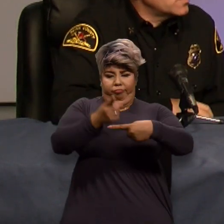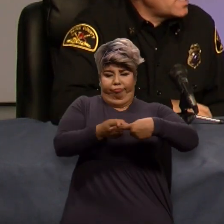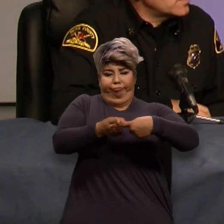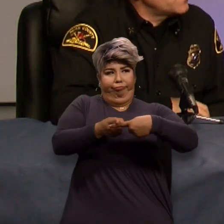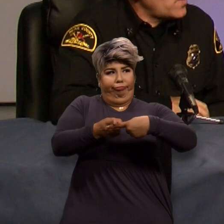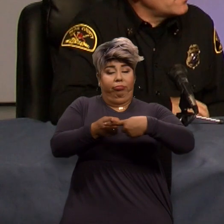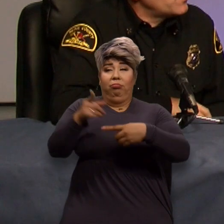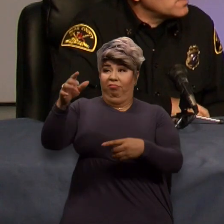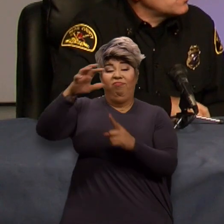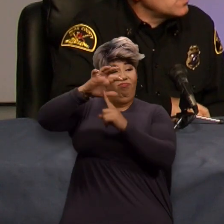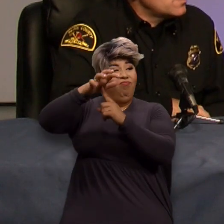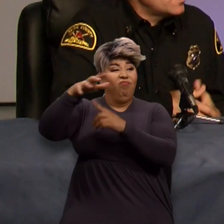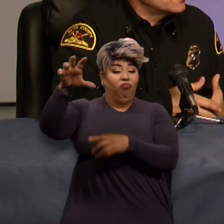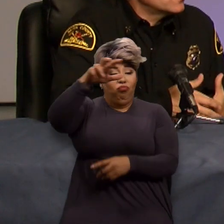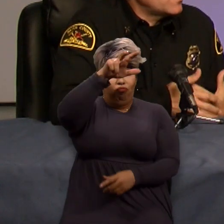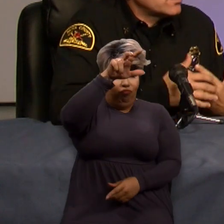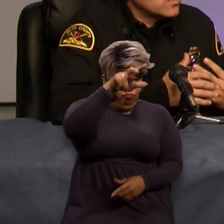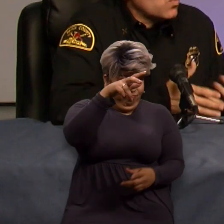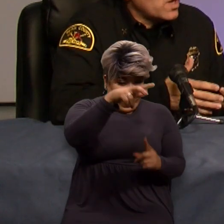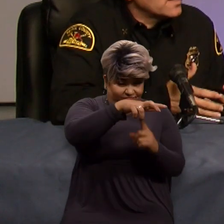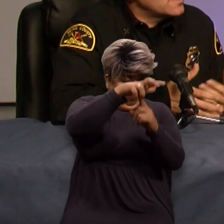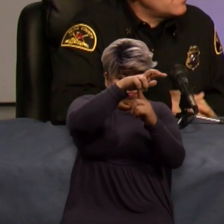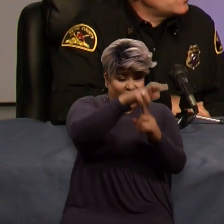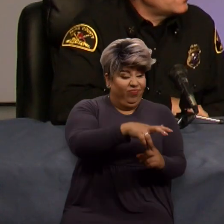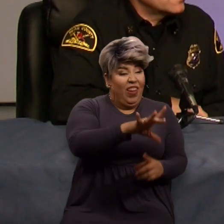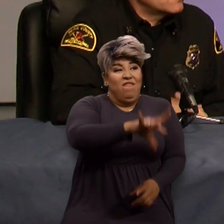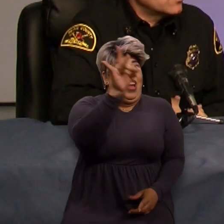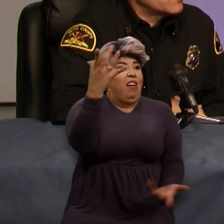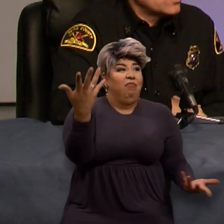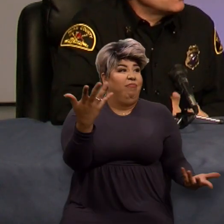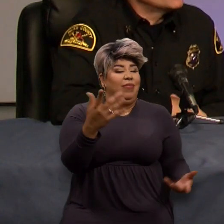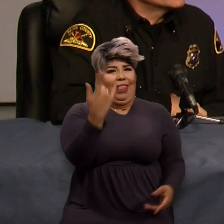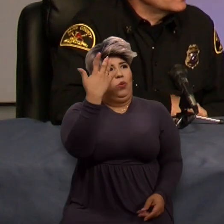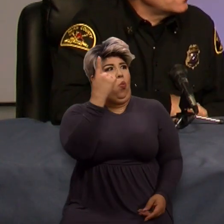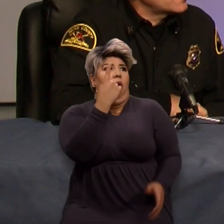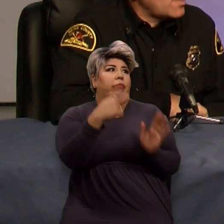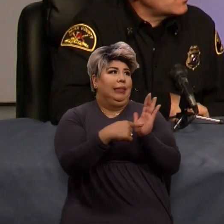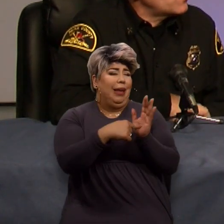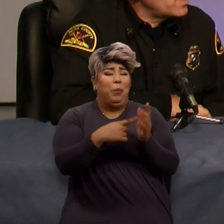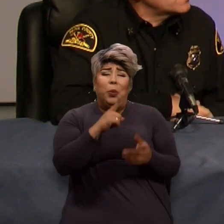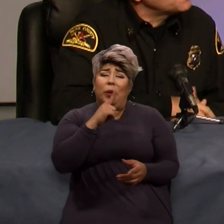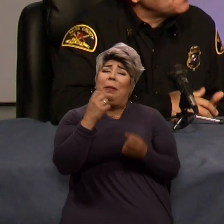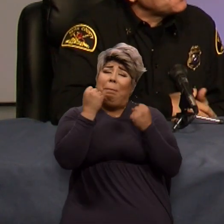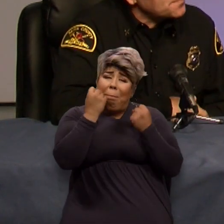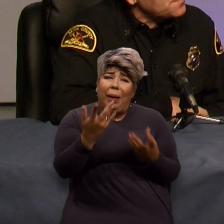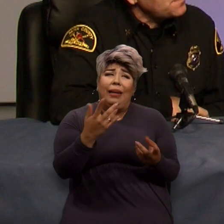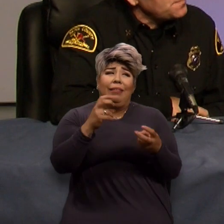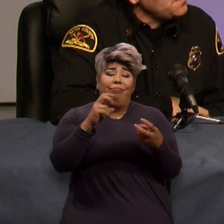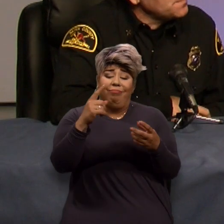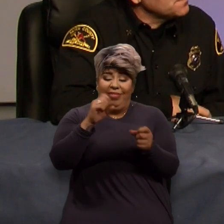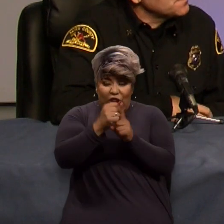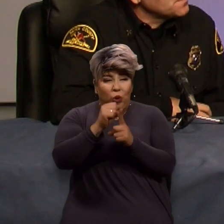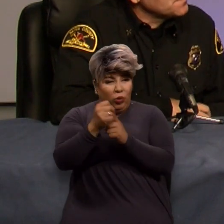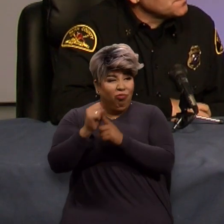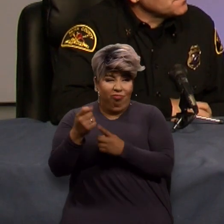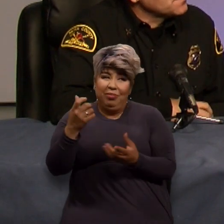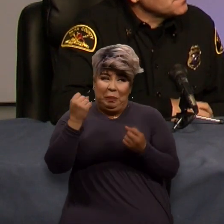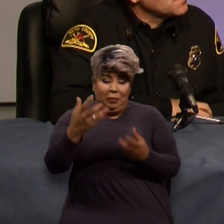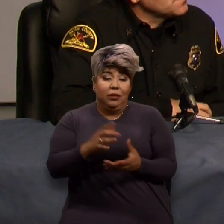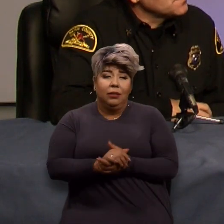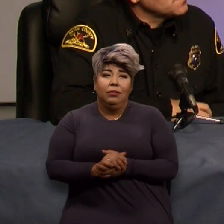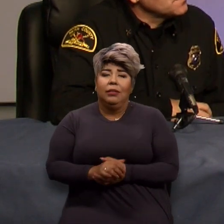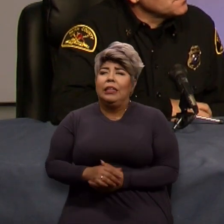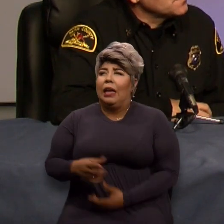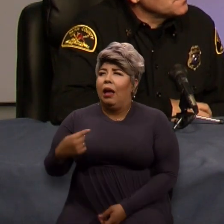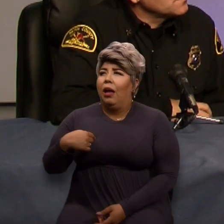And they were able to actually find the people. And so that's just one example. And that's there's been numerous within the county already. You when you think of when